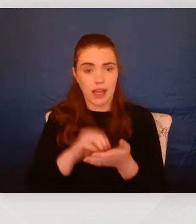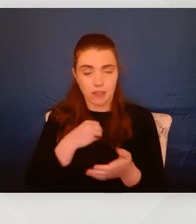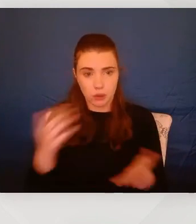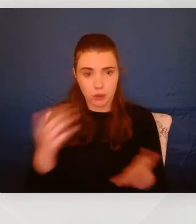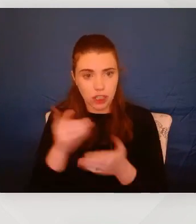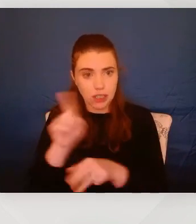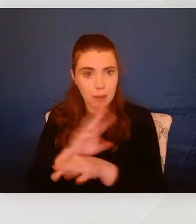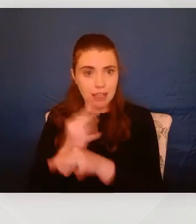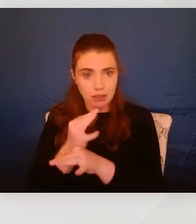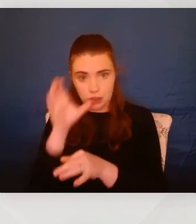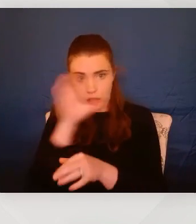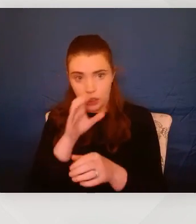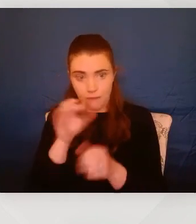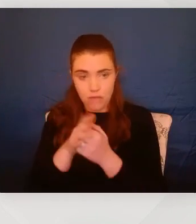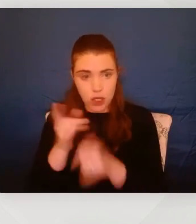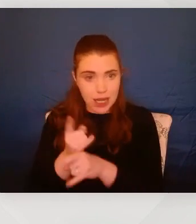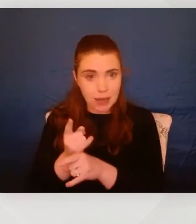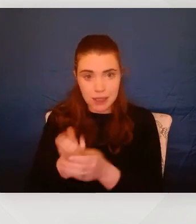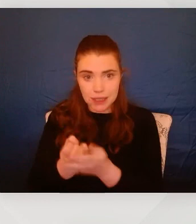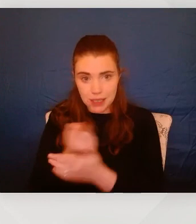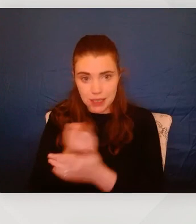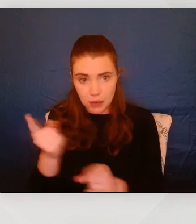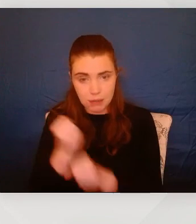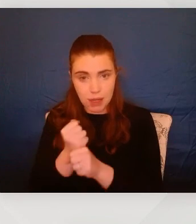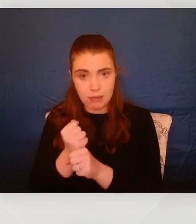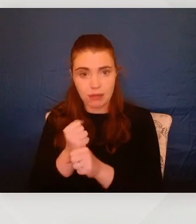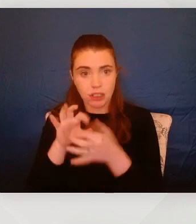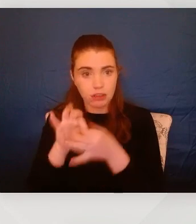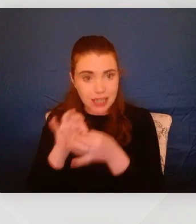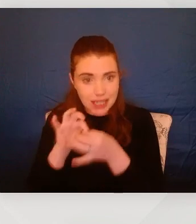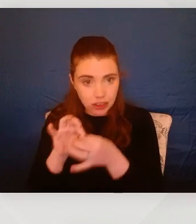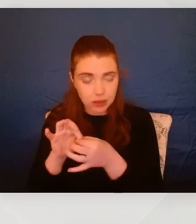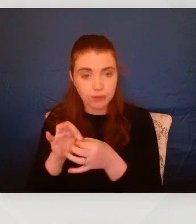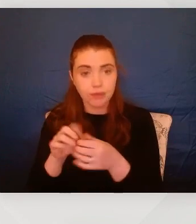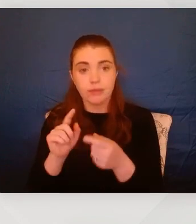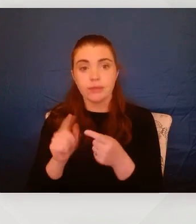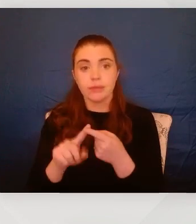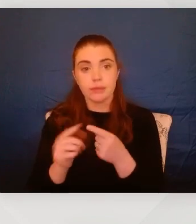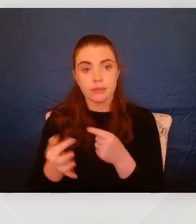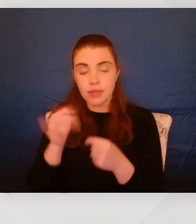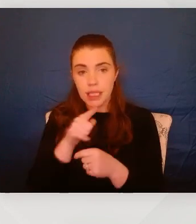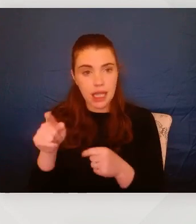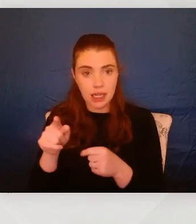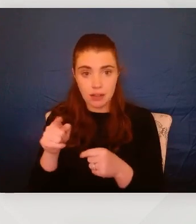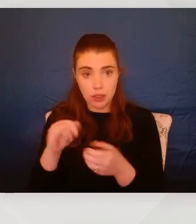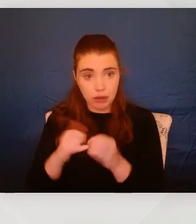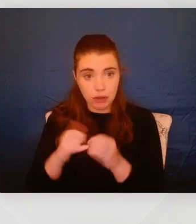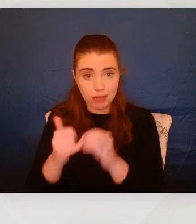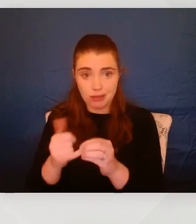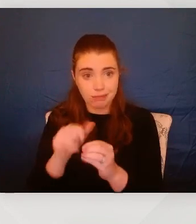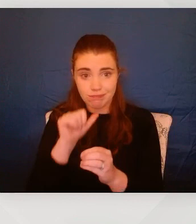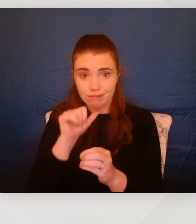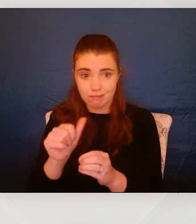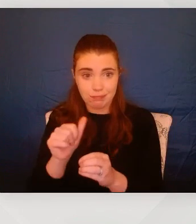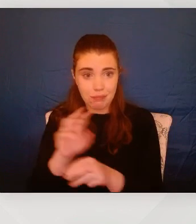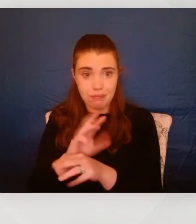explain to them what's happening in the dynamic or the relationship. And if those efforts, I suppose, aren't successful, I think we do need